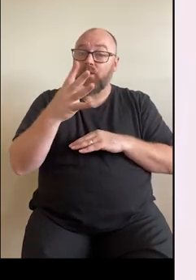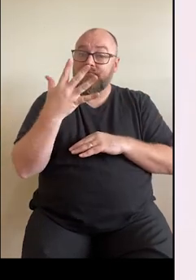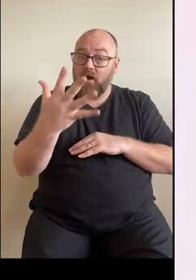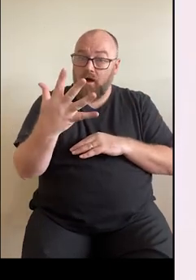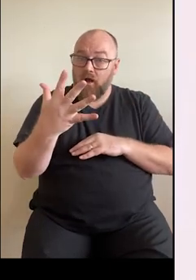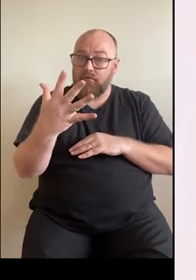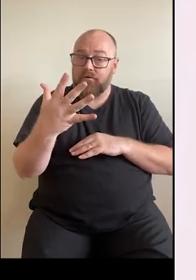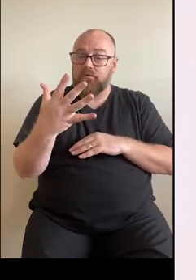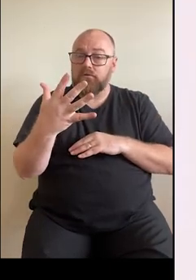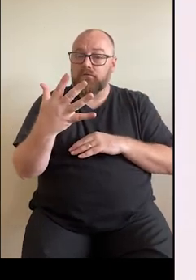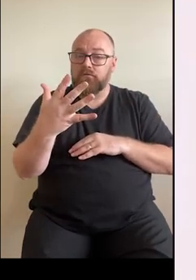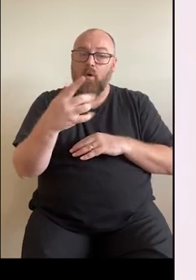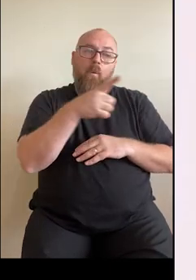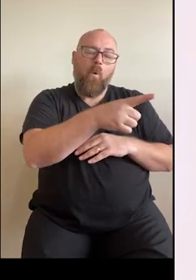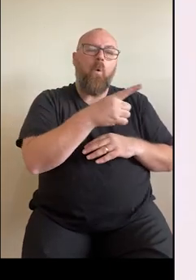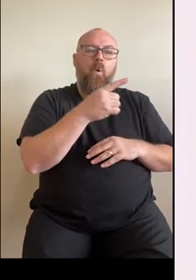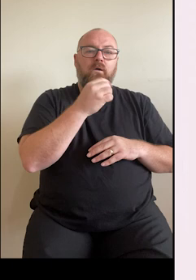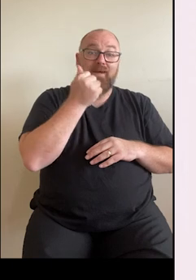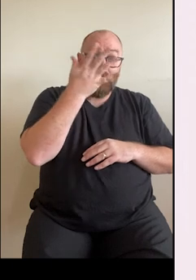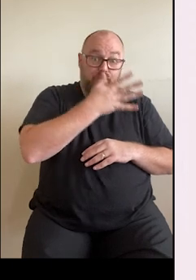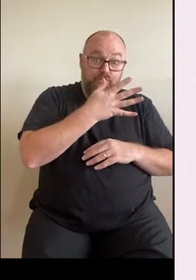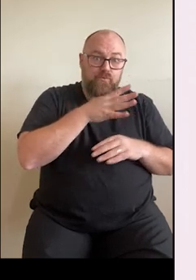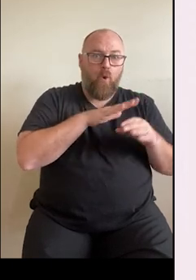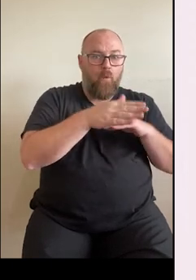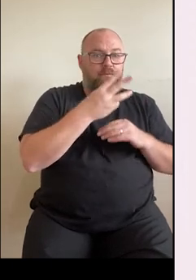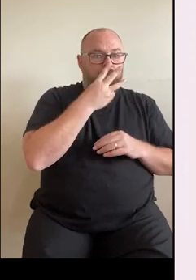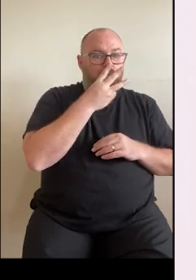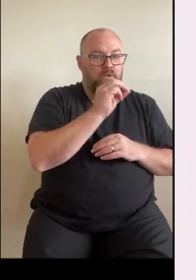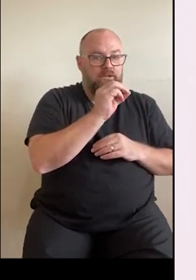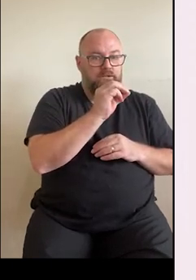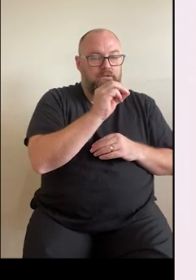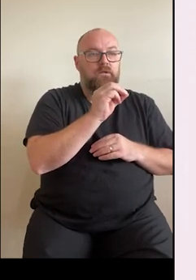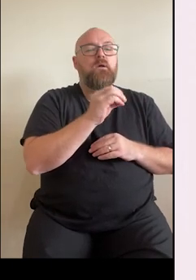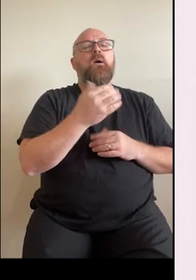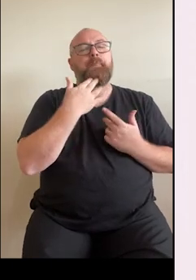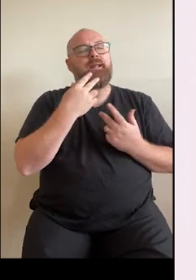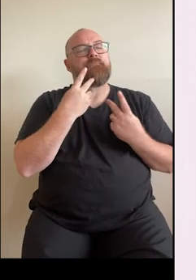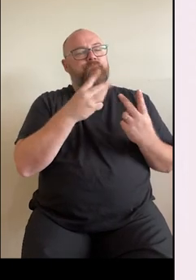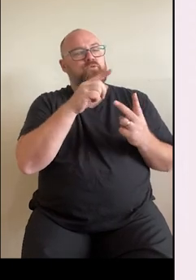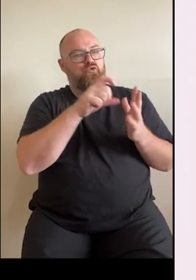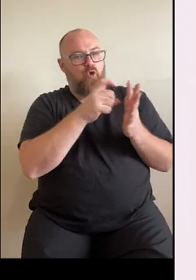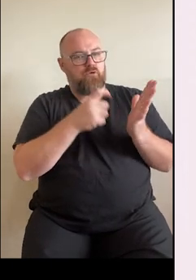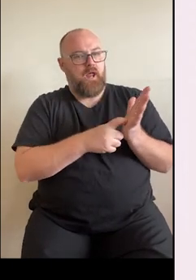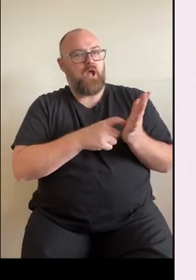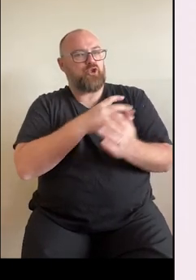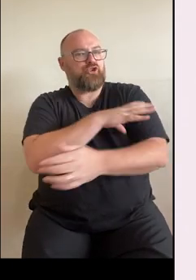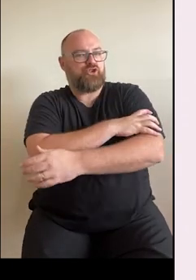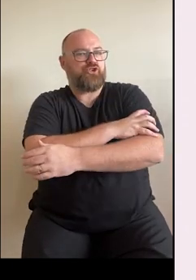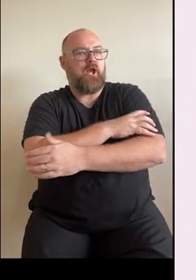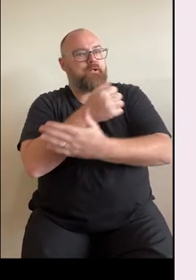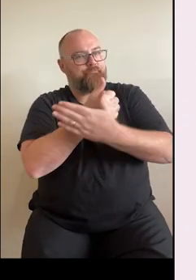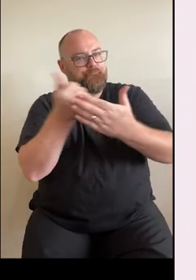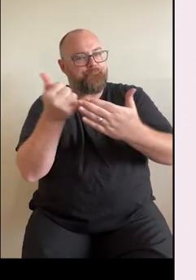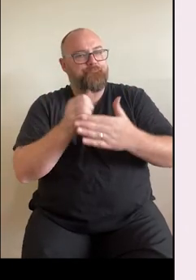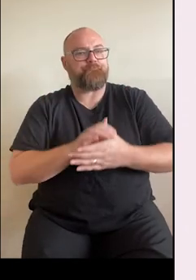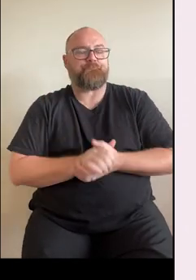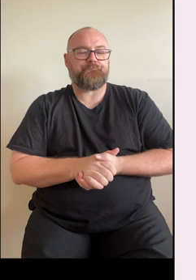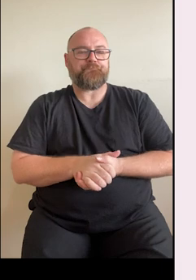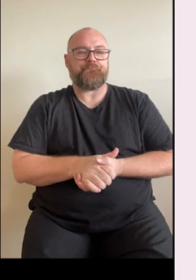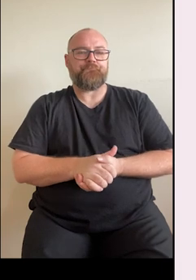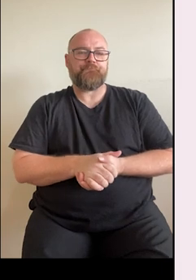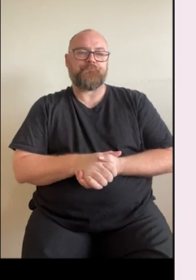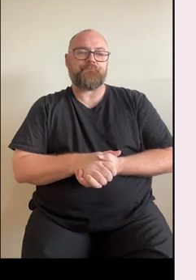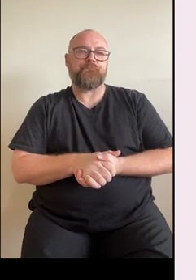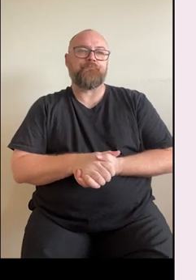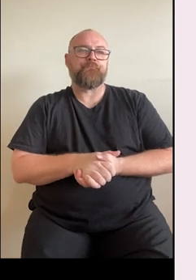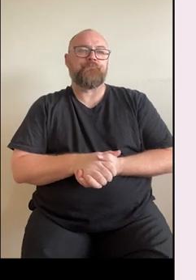30 and older for Aboriginal and Torres Strait Islander peoples, see your doctor to have your blood pressure measured as part of